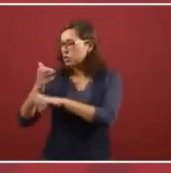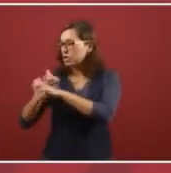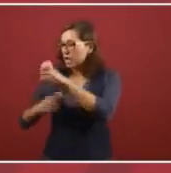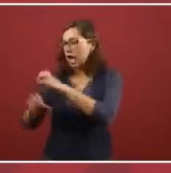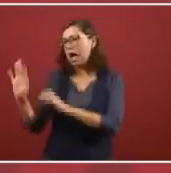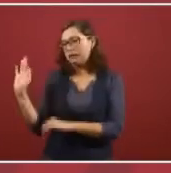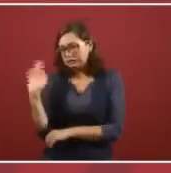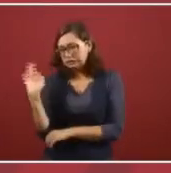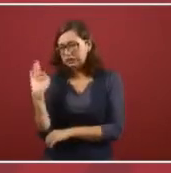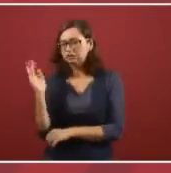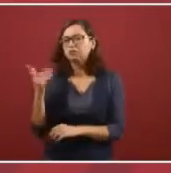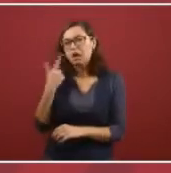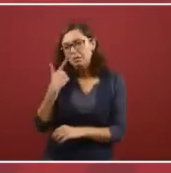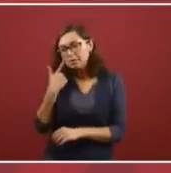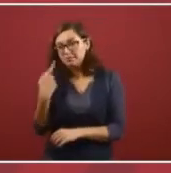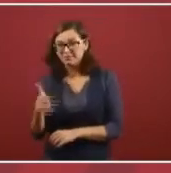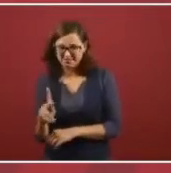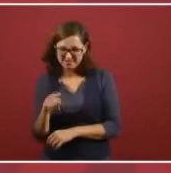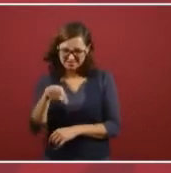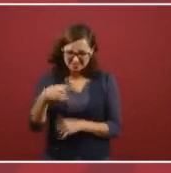No. No.